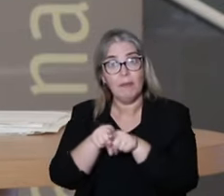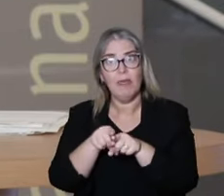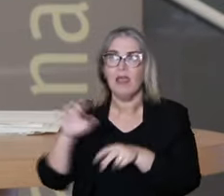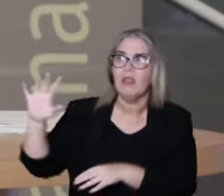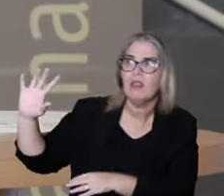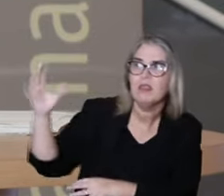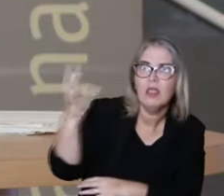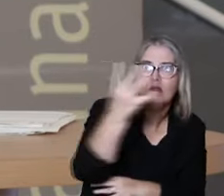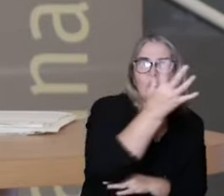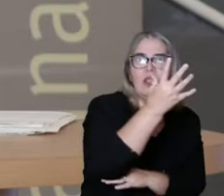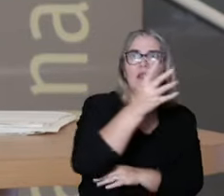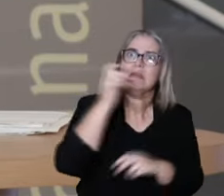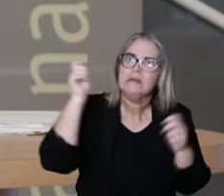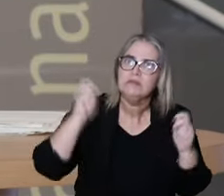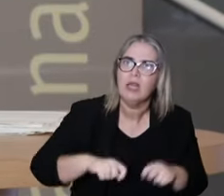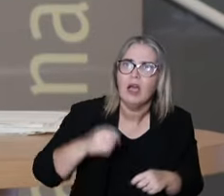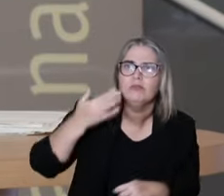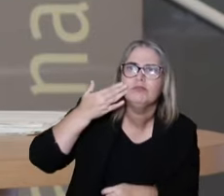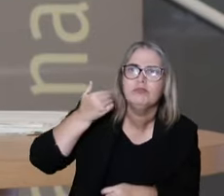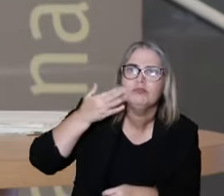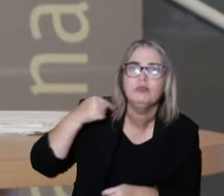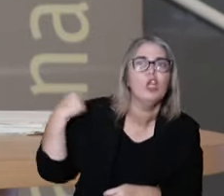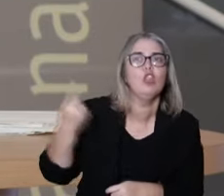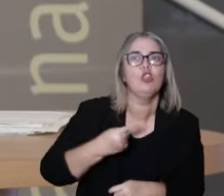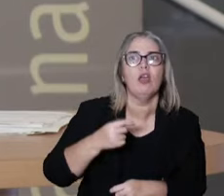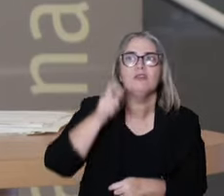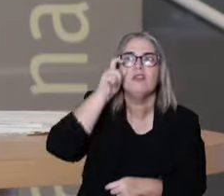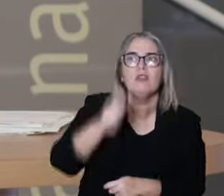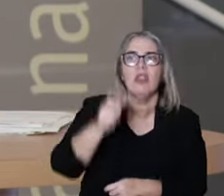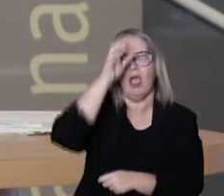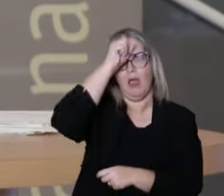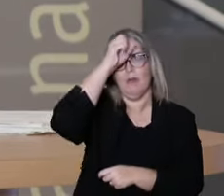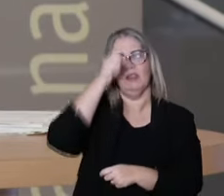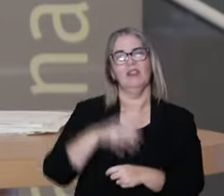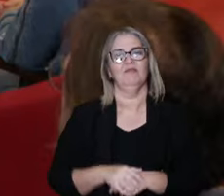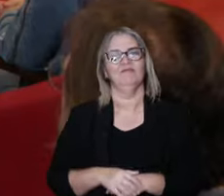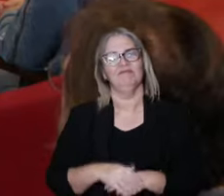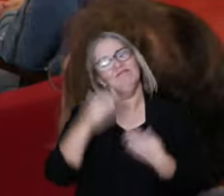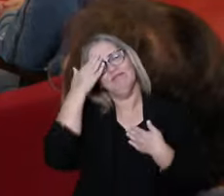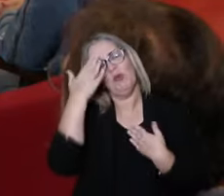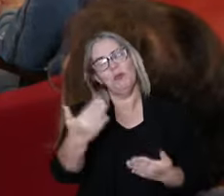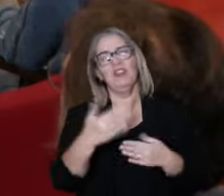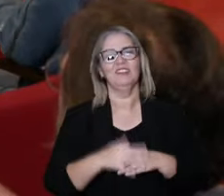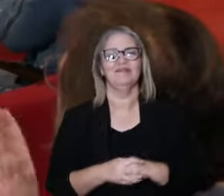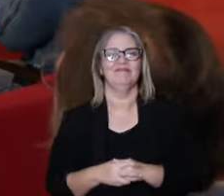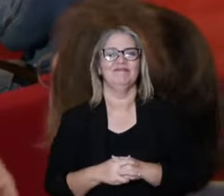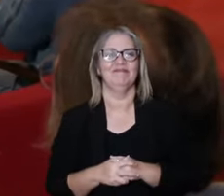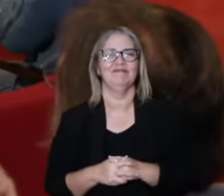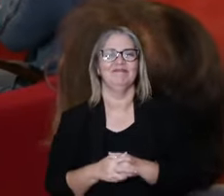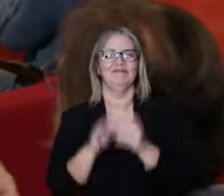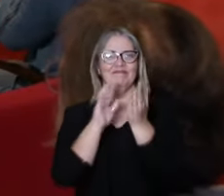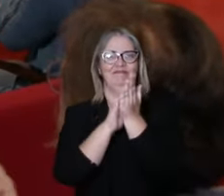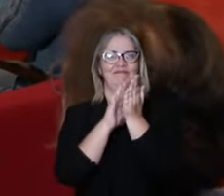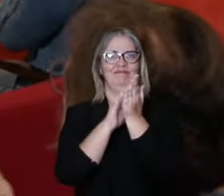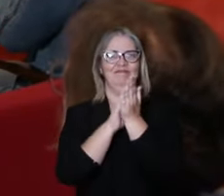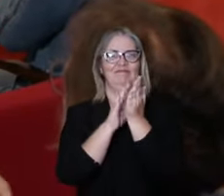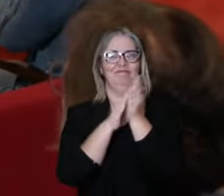to nature. They have important things to teach us. So that's it. Thank you very much.